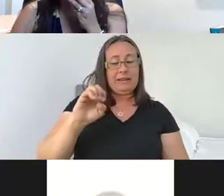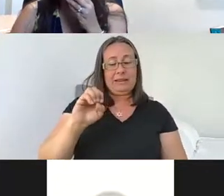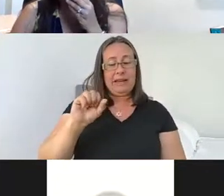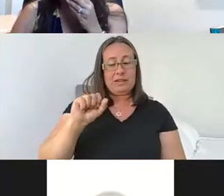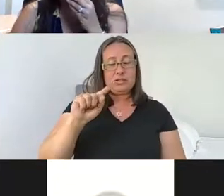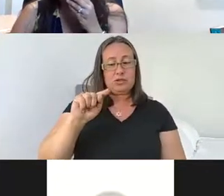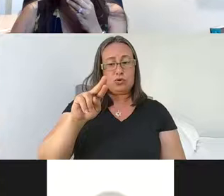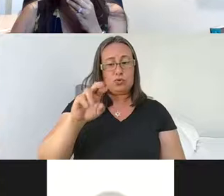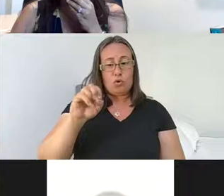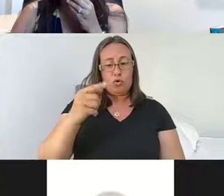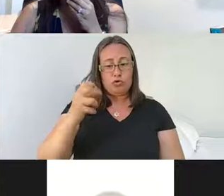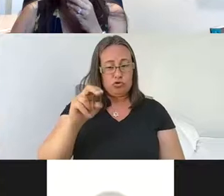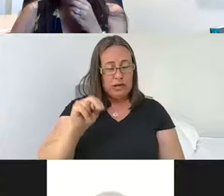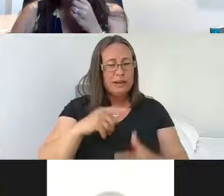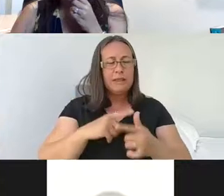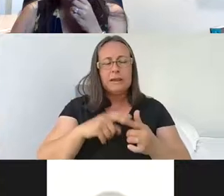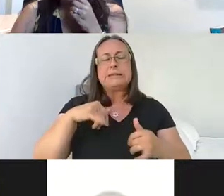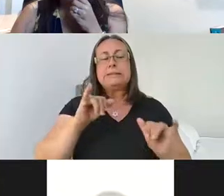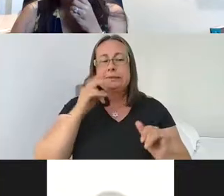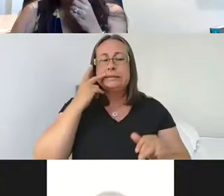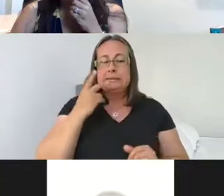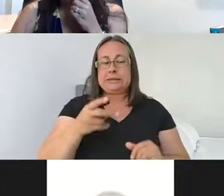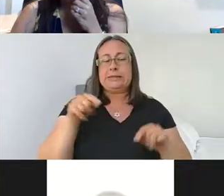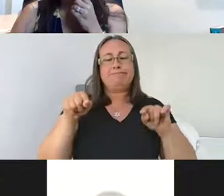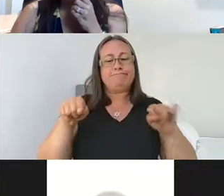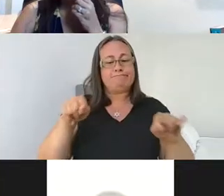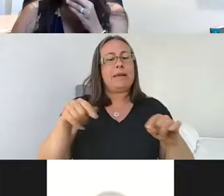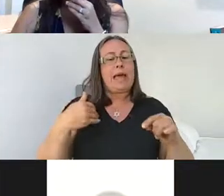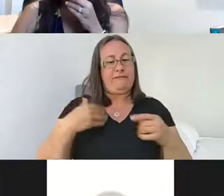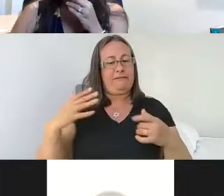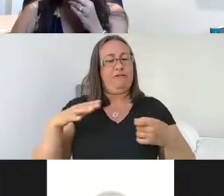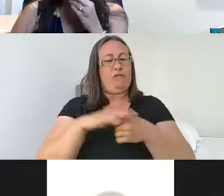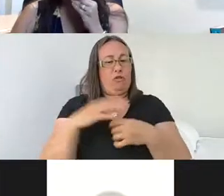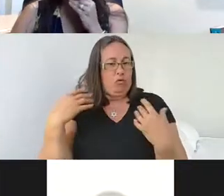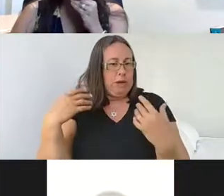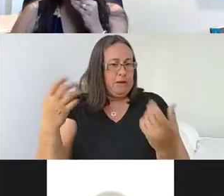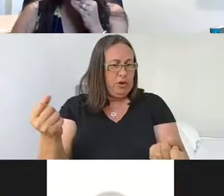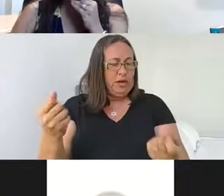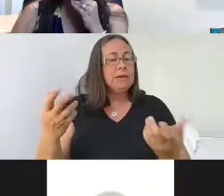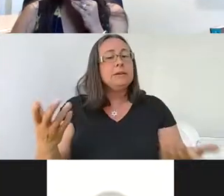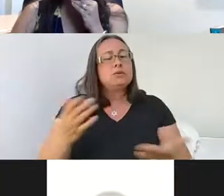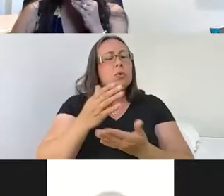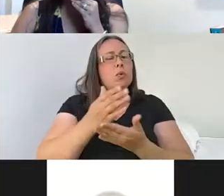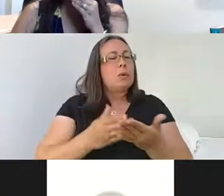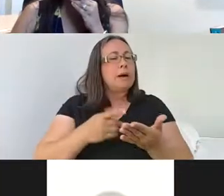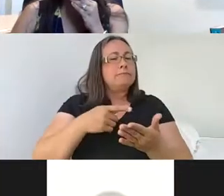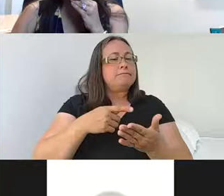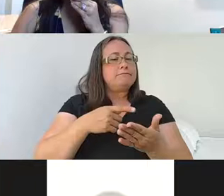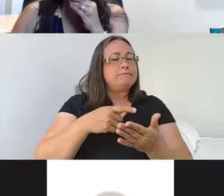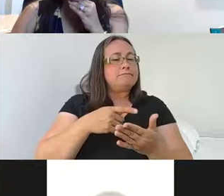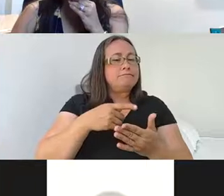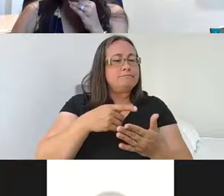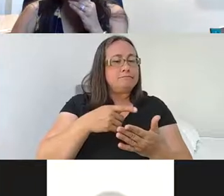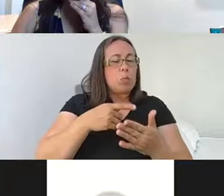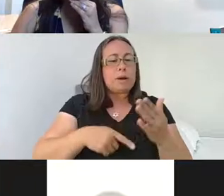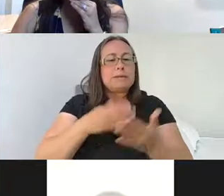we still see, we see that these animals then have full recovery. So when some of the studies that we're interested in